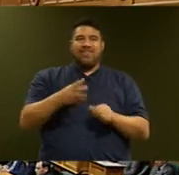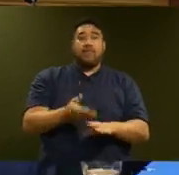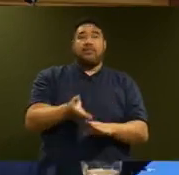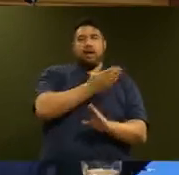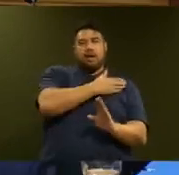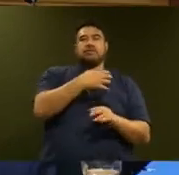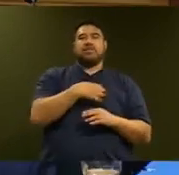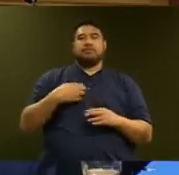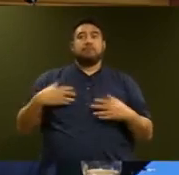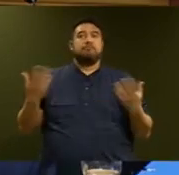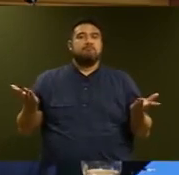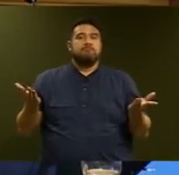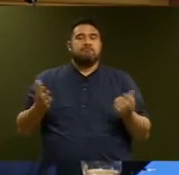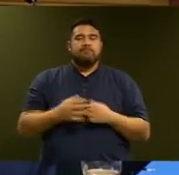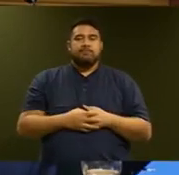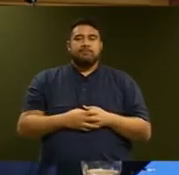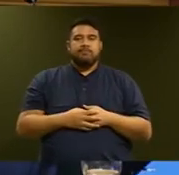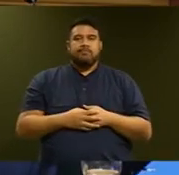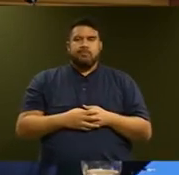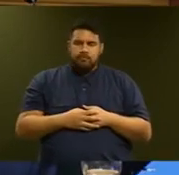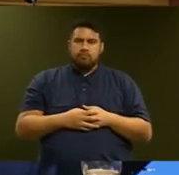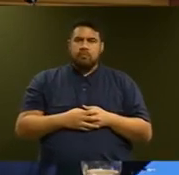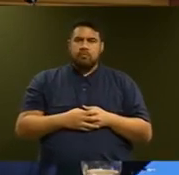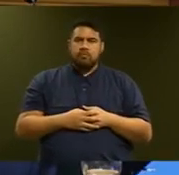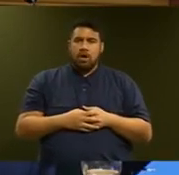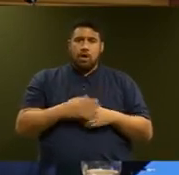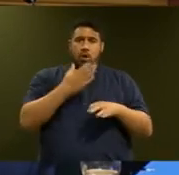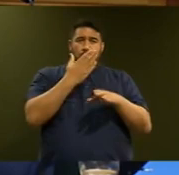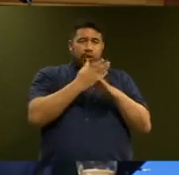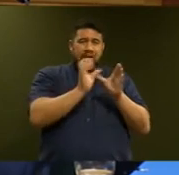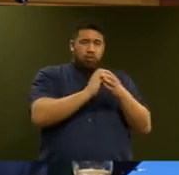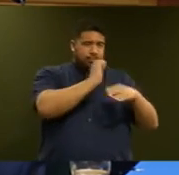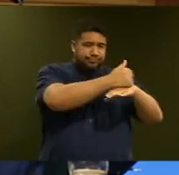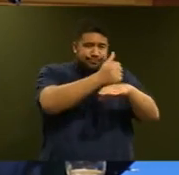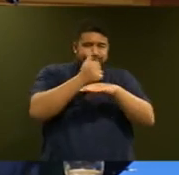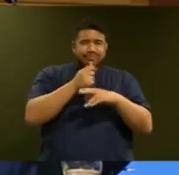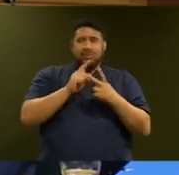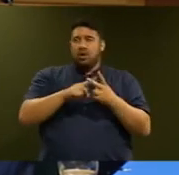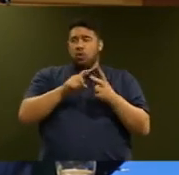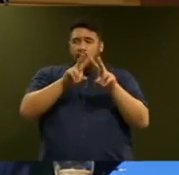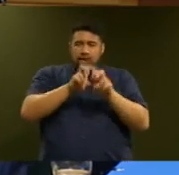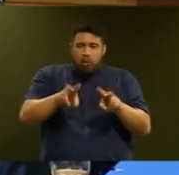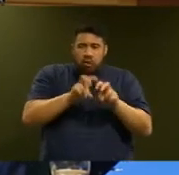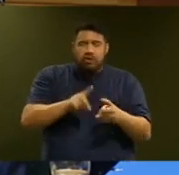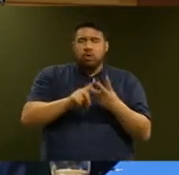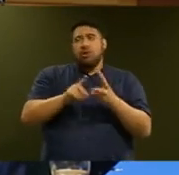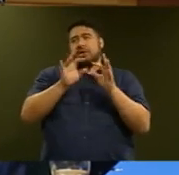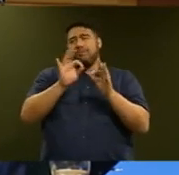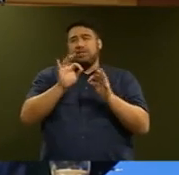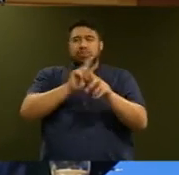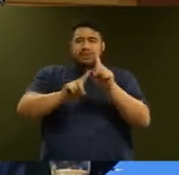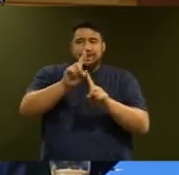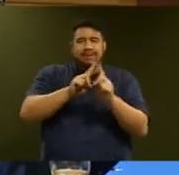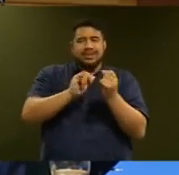How many reviews, working groups, inquiries, special summits, teams,